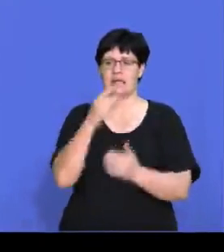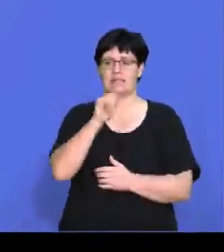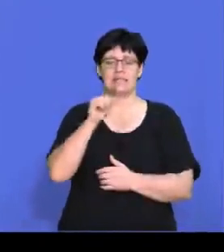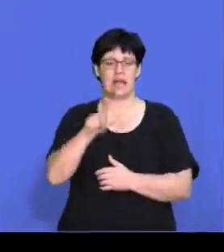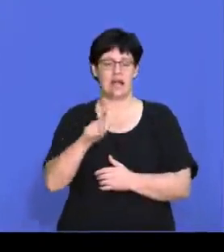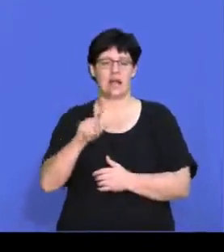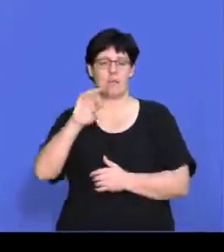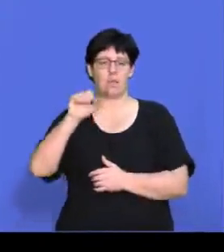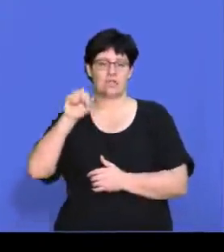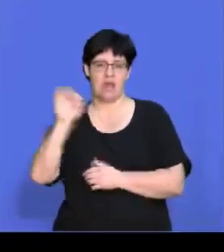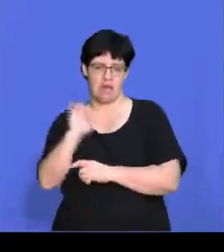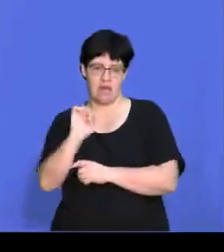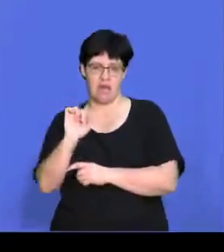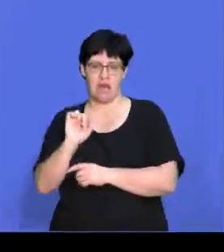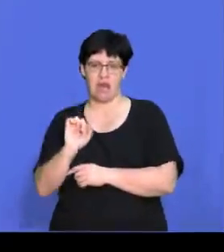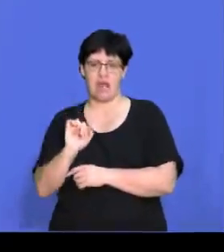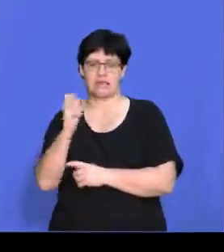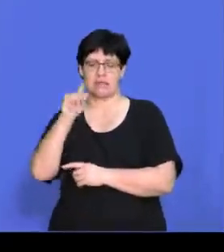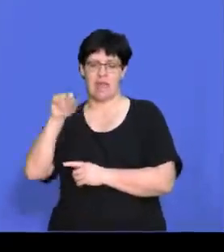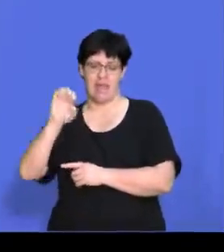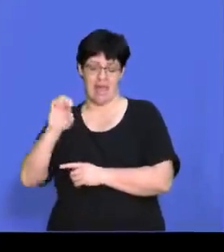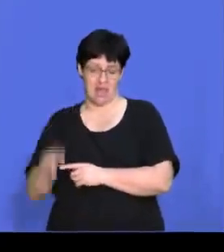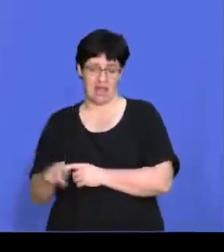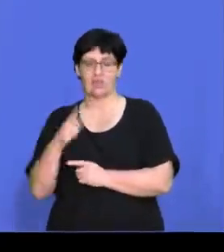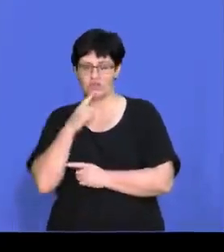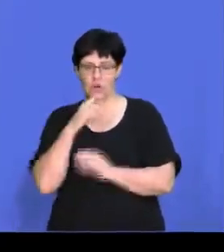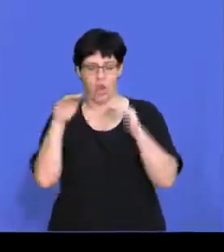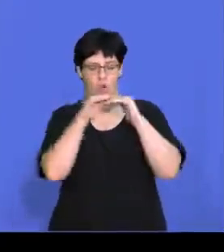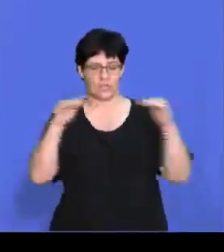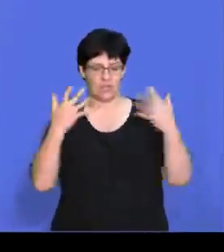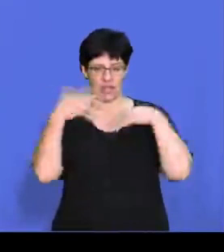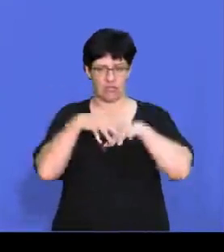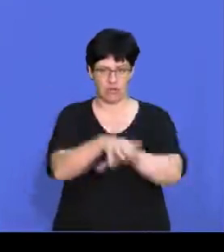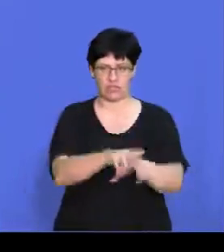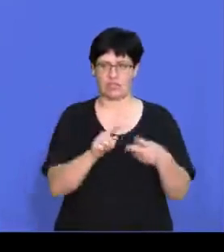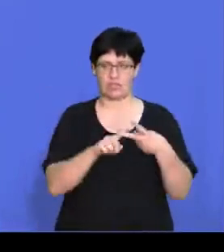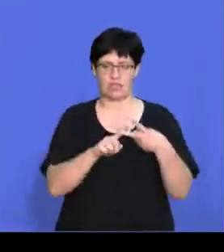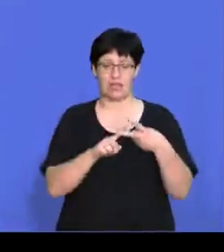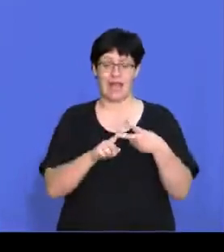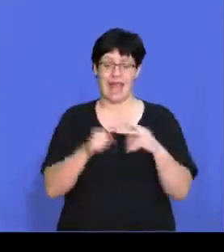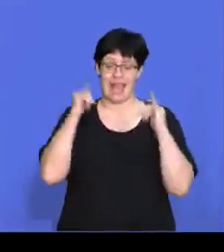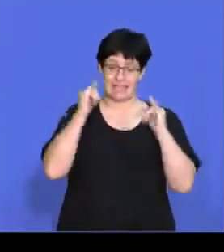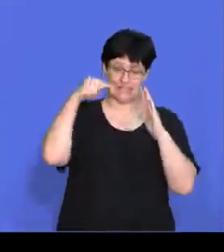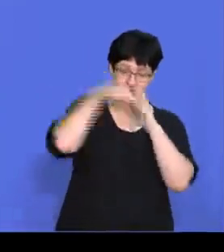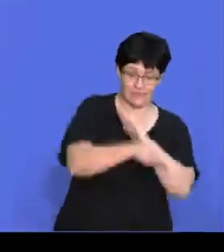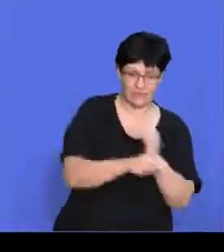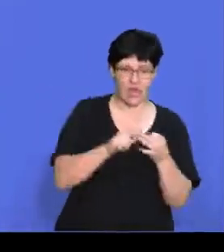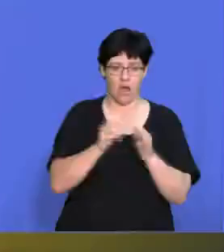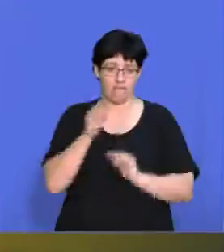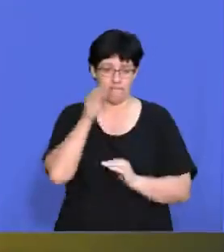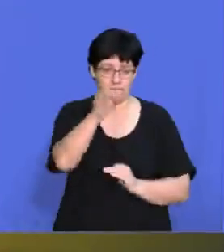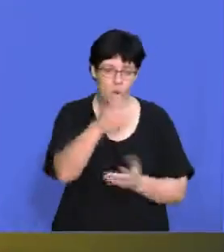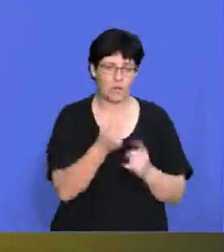tail motor spears. So we've got our various options. Is it horizontal integration? Is it intensive?